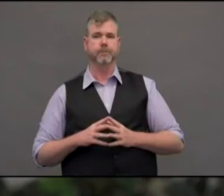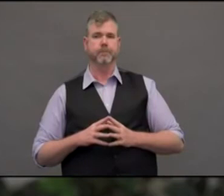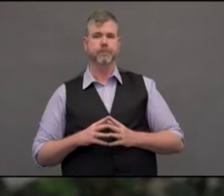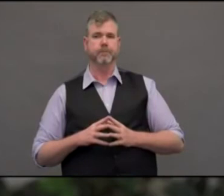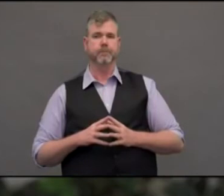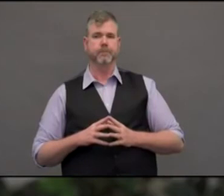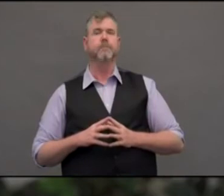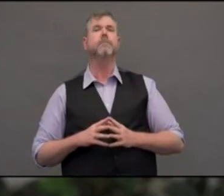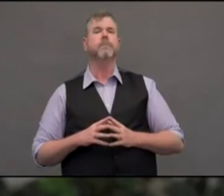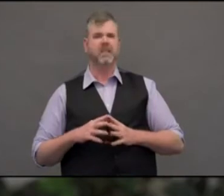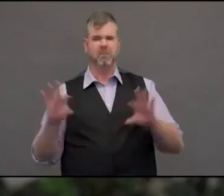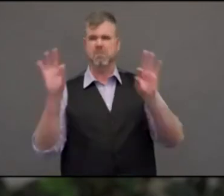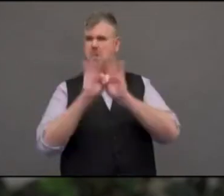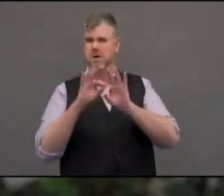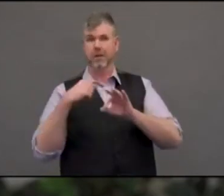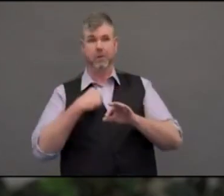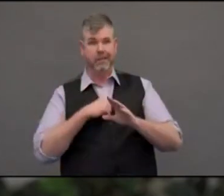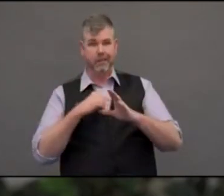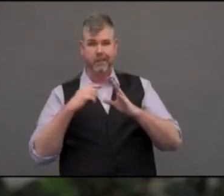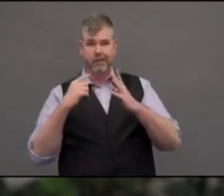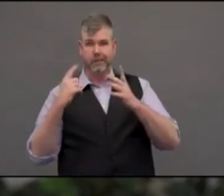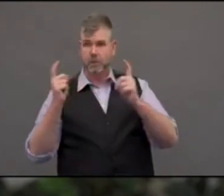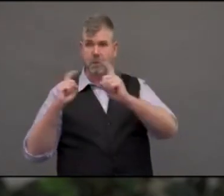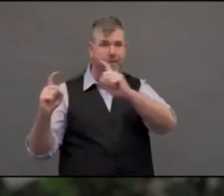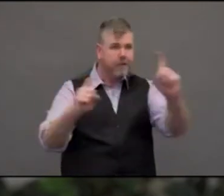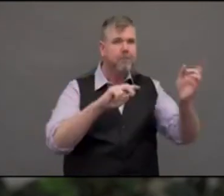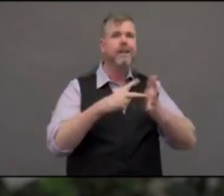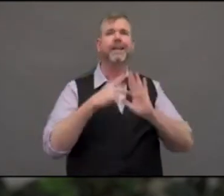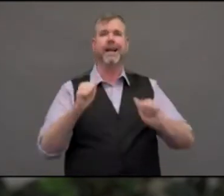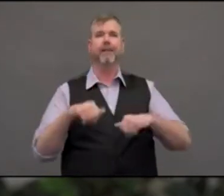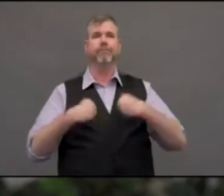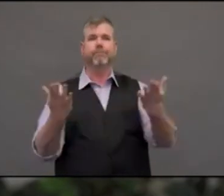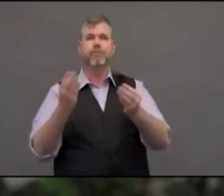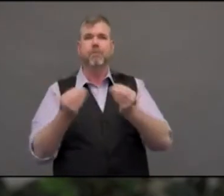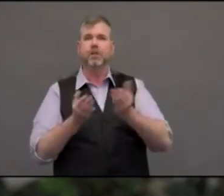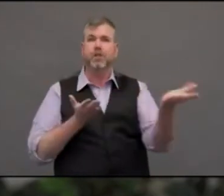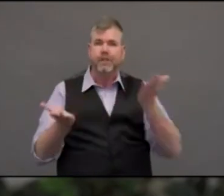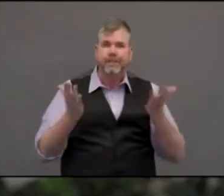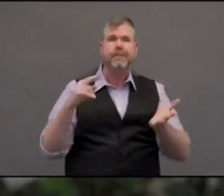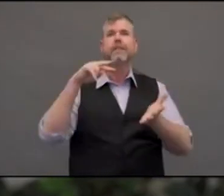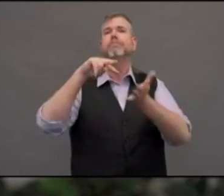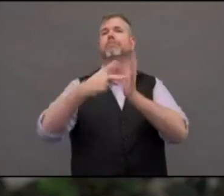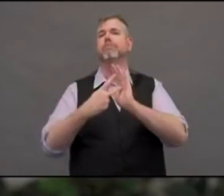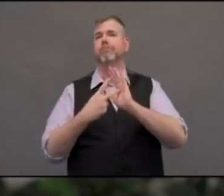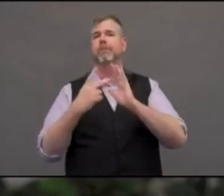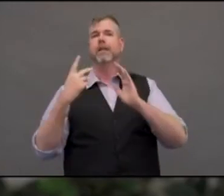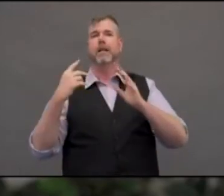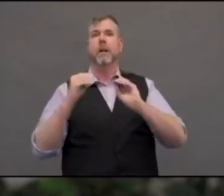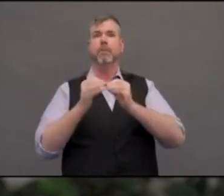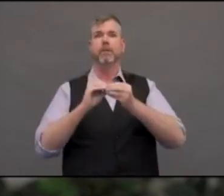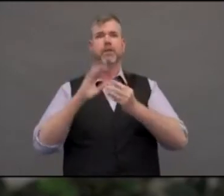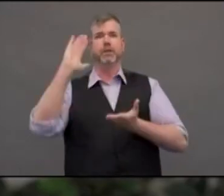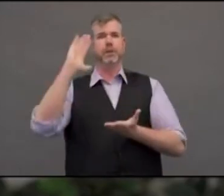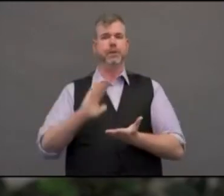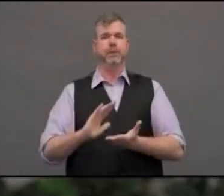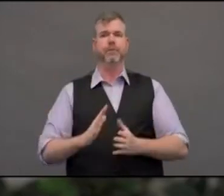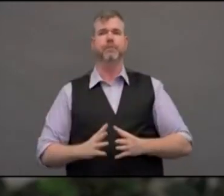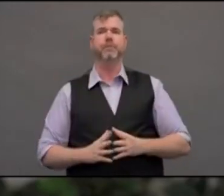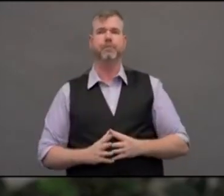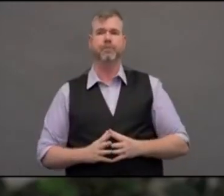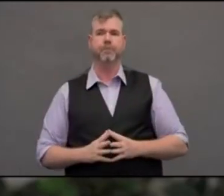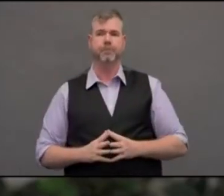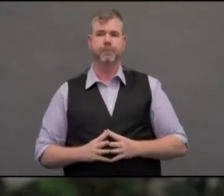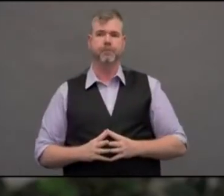time to develop treatments and vaccines. I want to thank you to keep, please do keep yourself